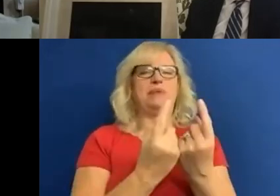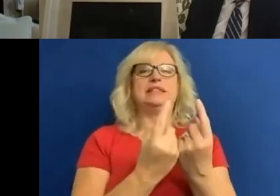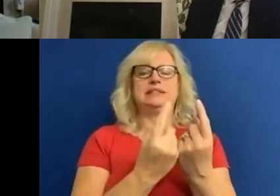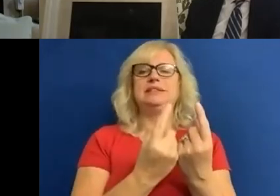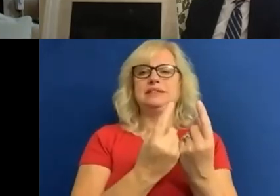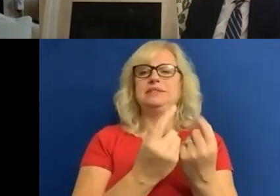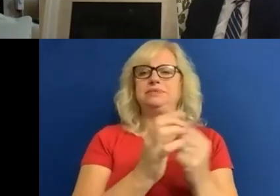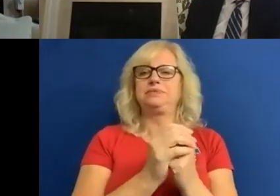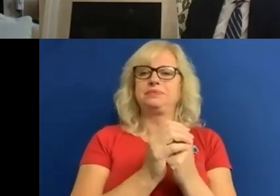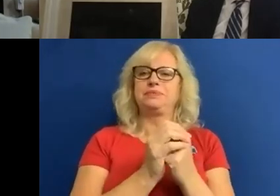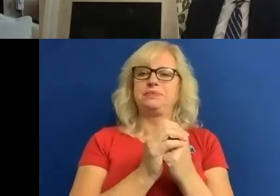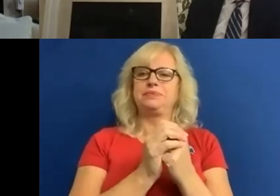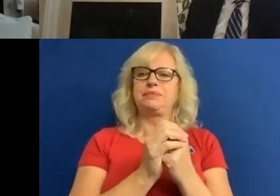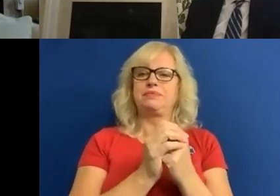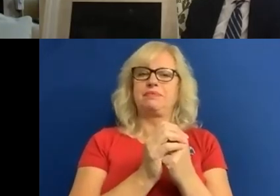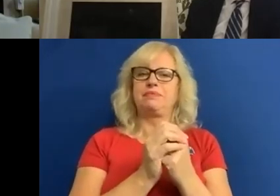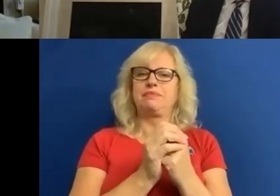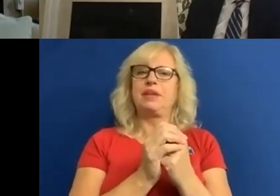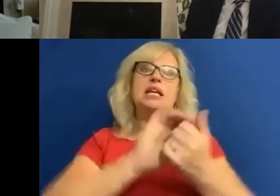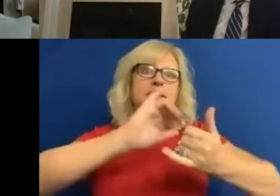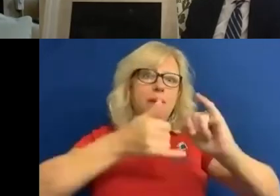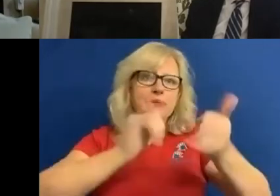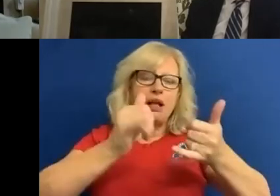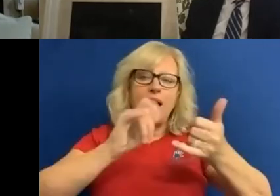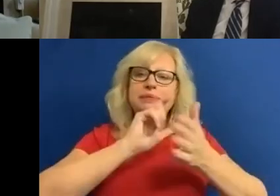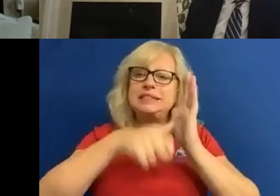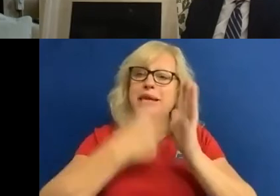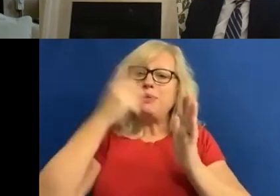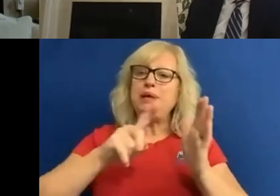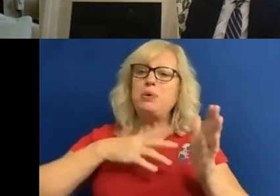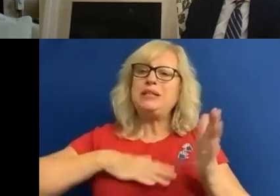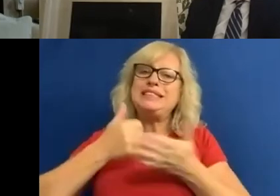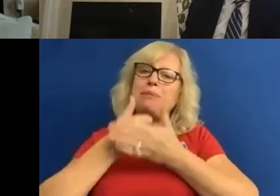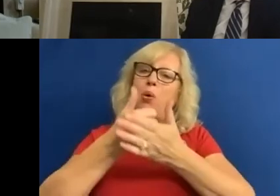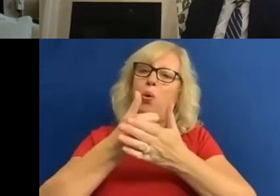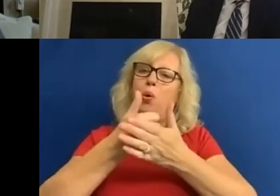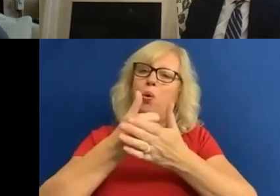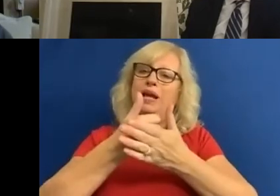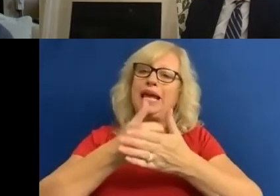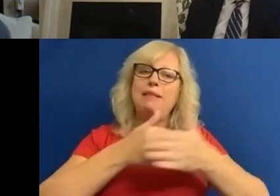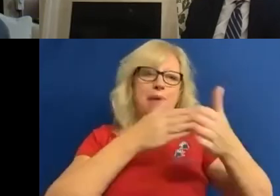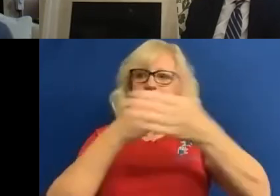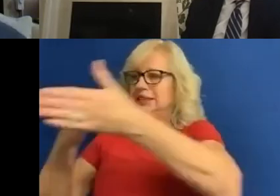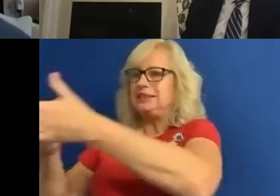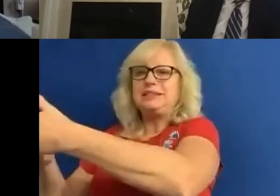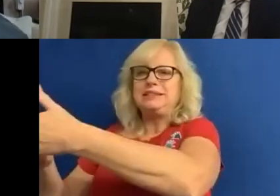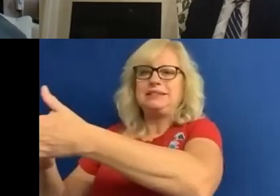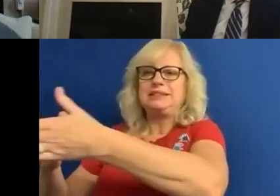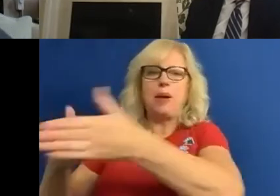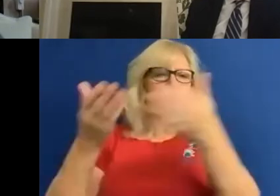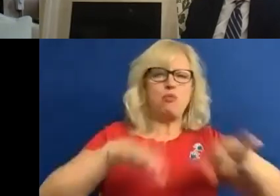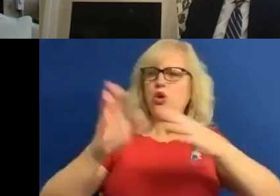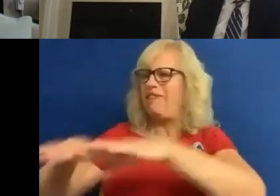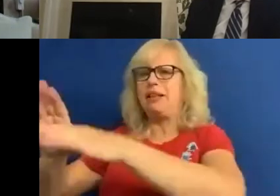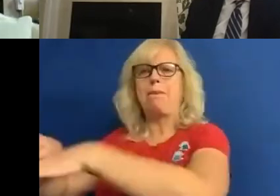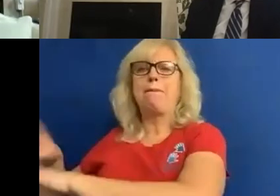on the premise that sometimes disabled people need support in removing those barriers that are in front of And employers shouldn't